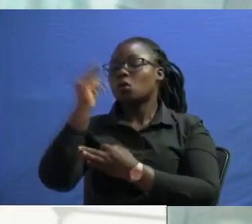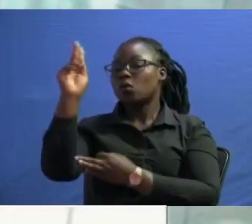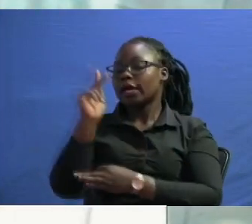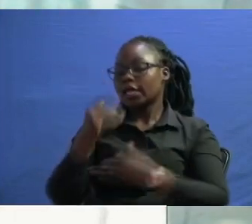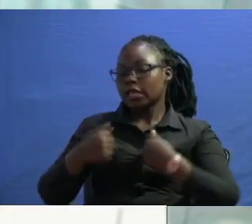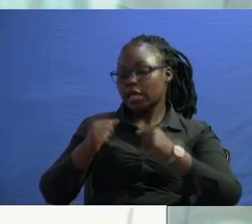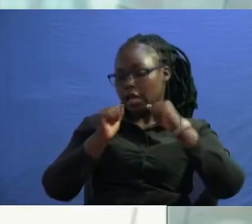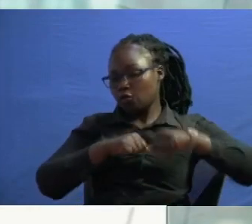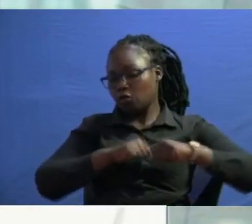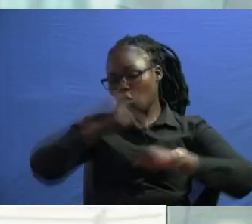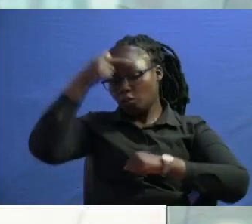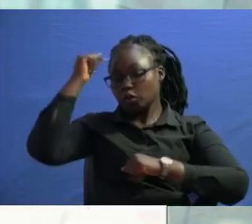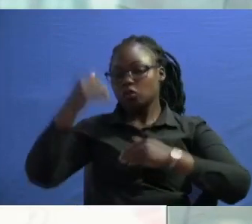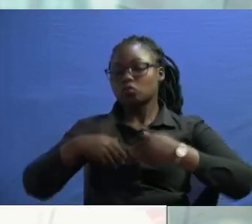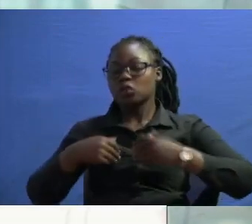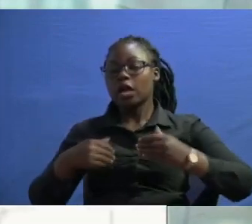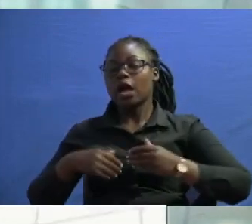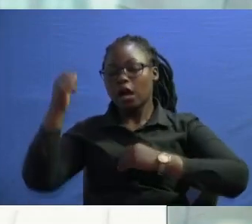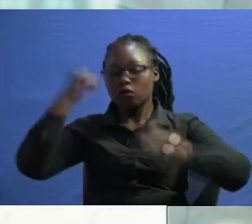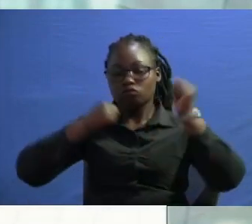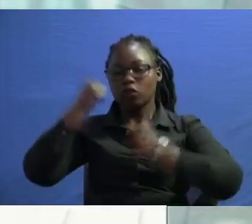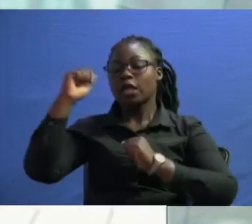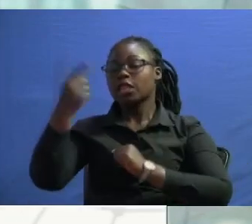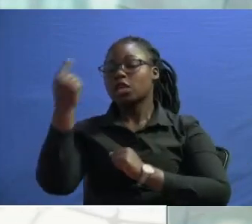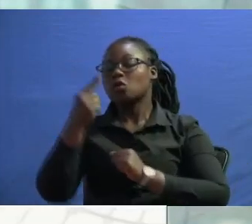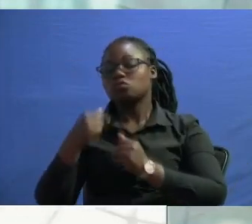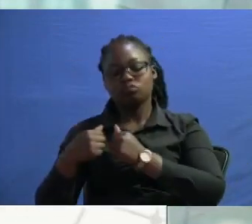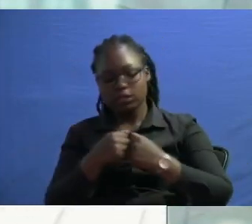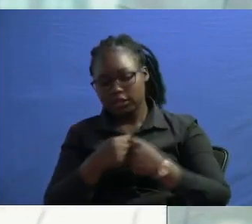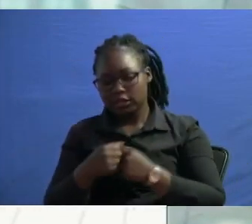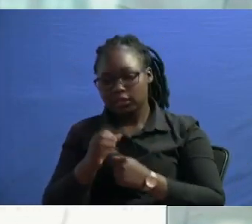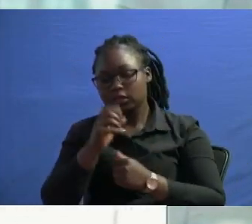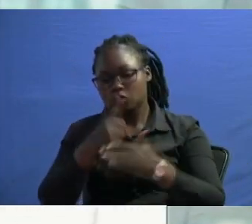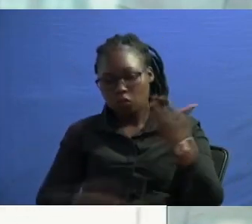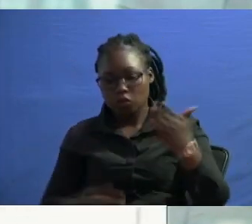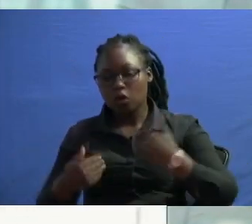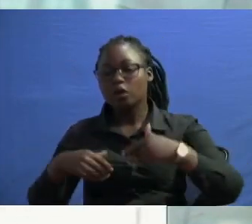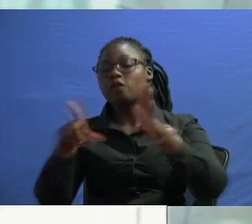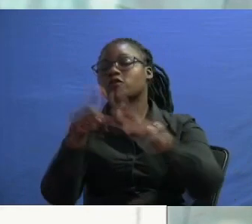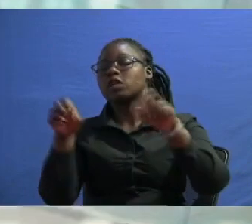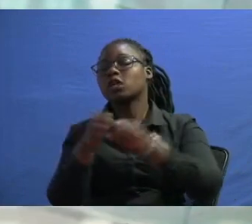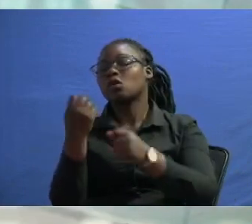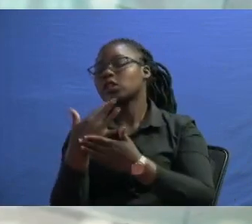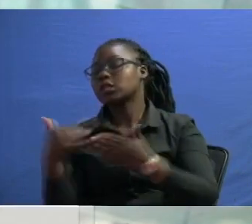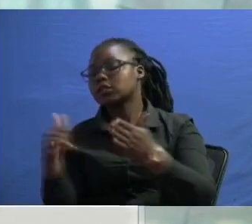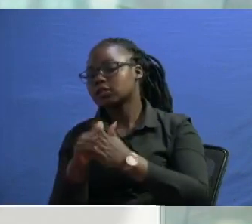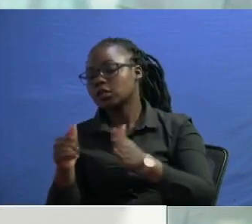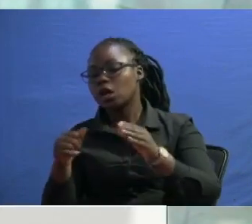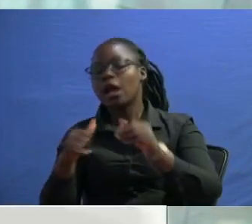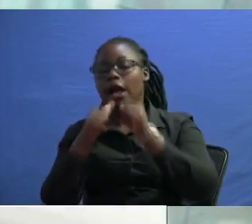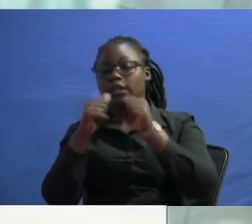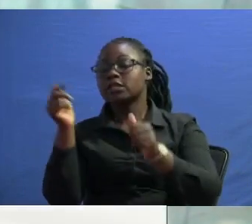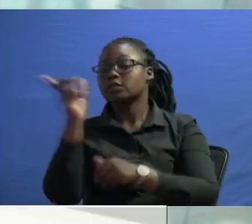ability because we have the forces the only challenge is that there were certain legal hurdles which were there which have actually been addressed